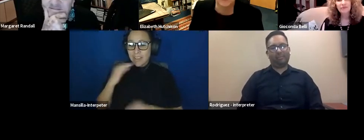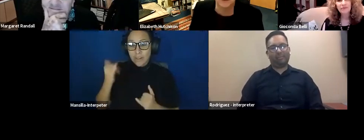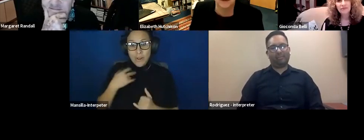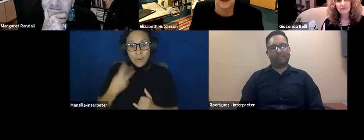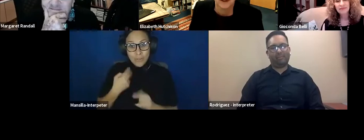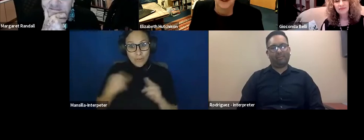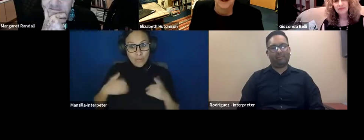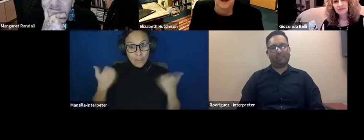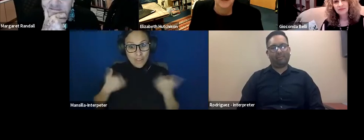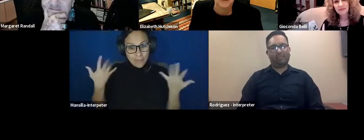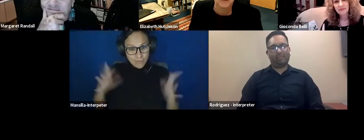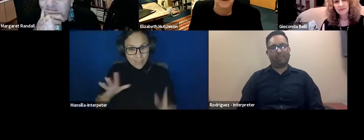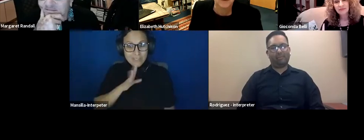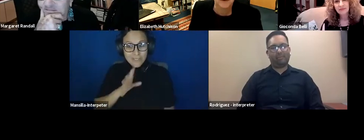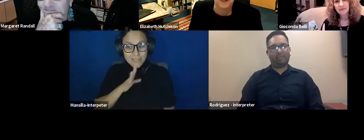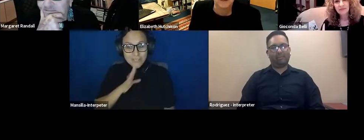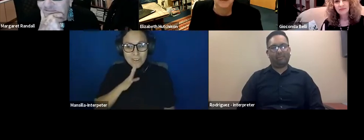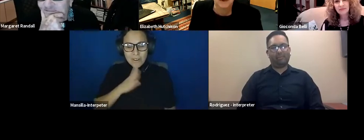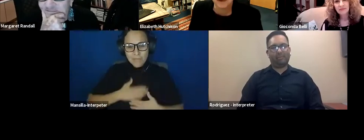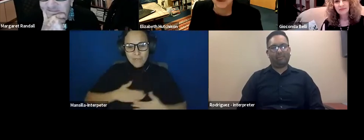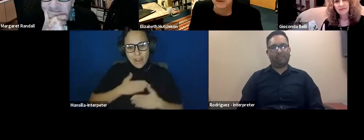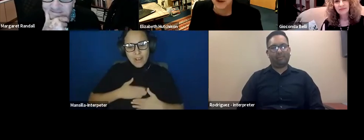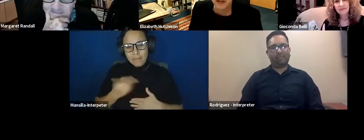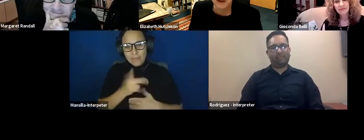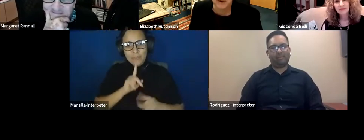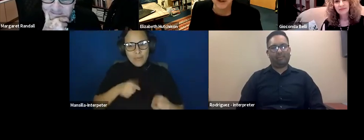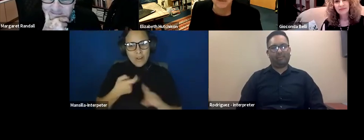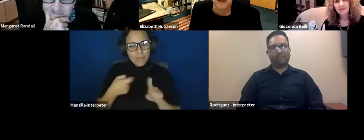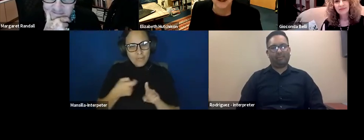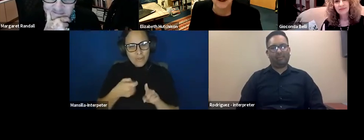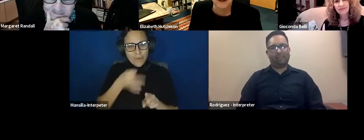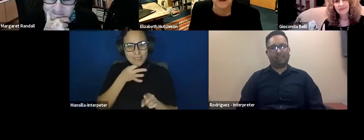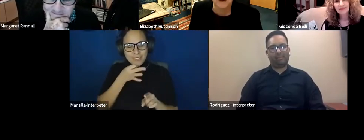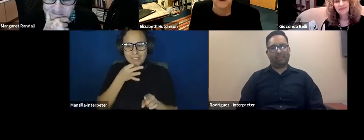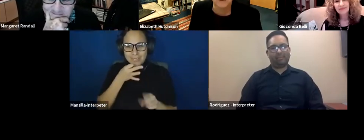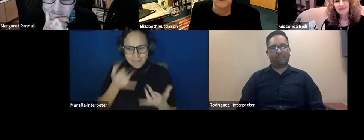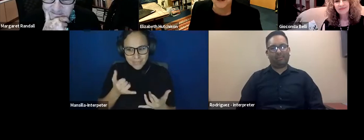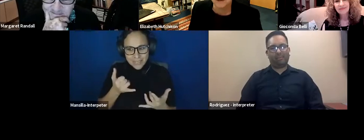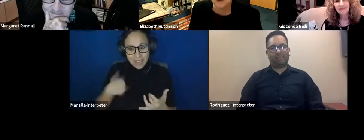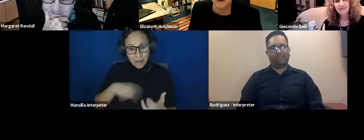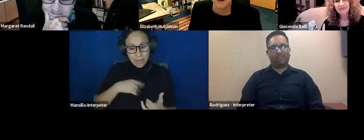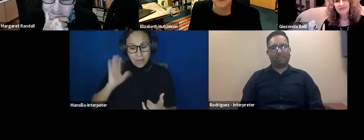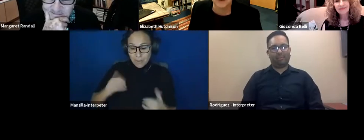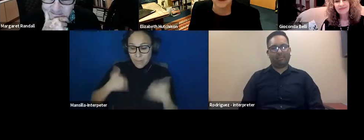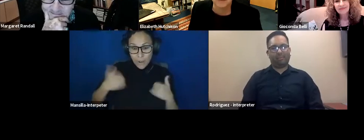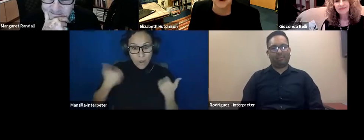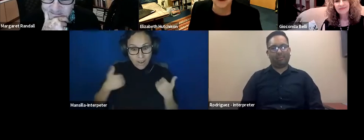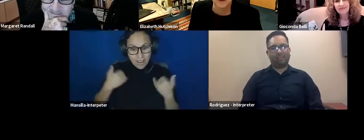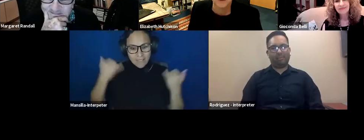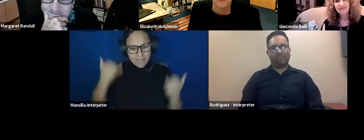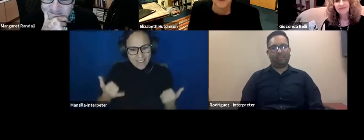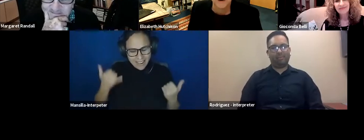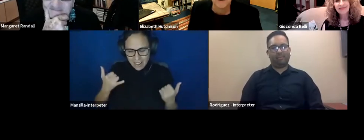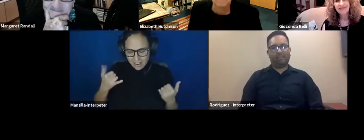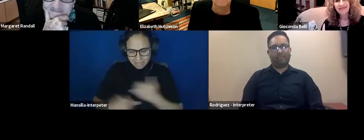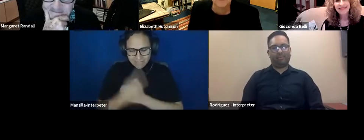appreciate those answers from experience. We were, we were all young once, but, uh, these days, uh, it's hard to remember.